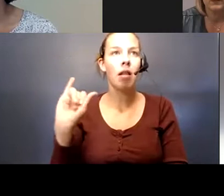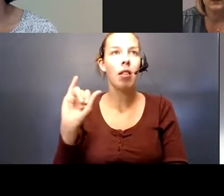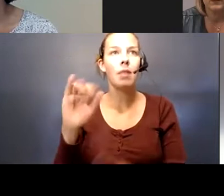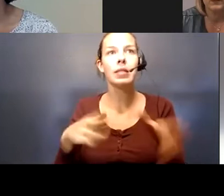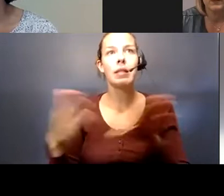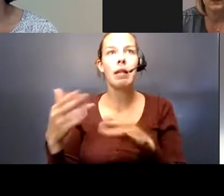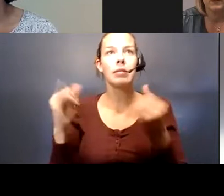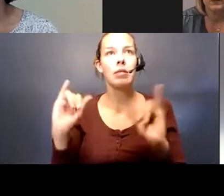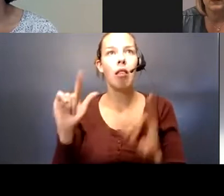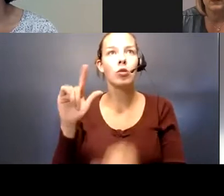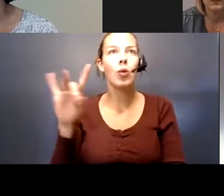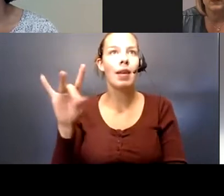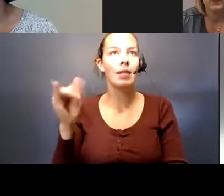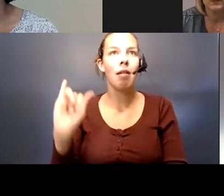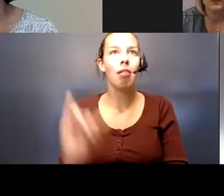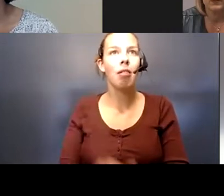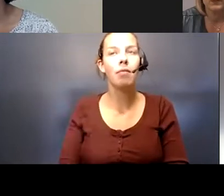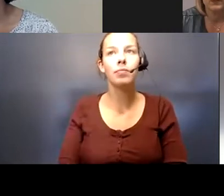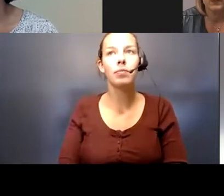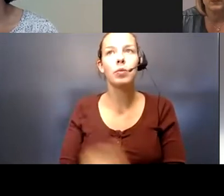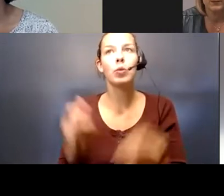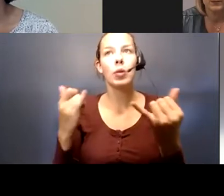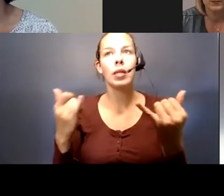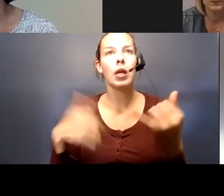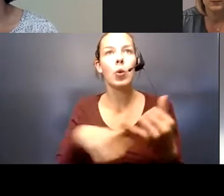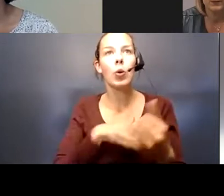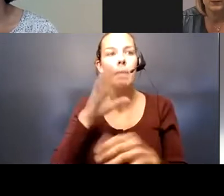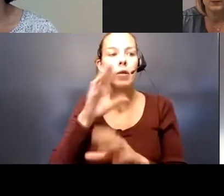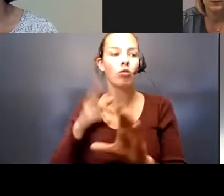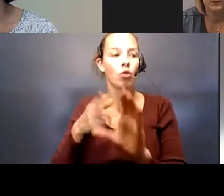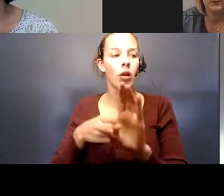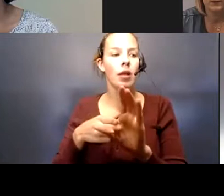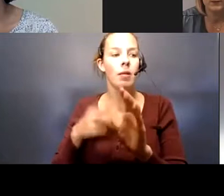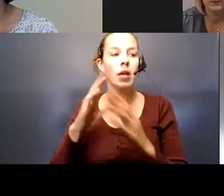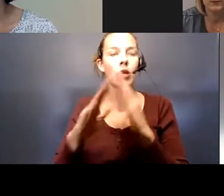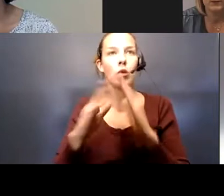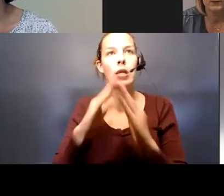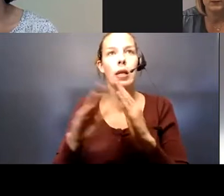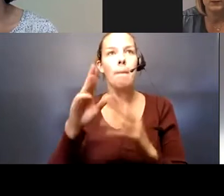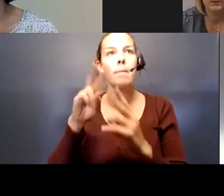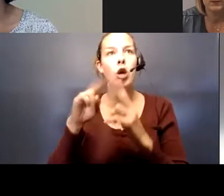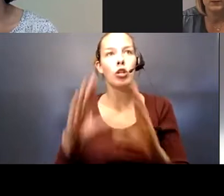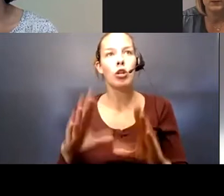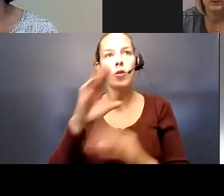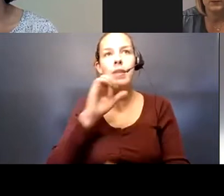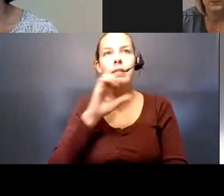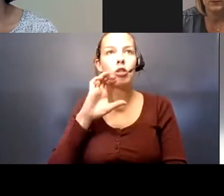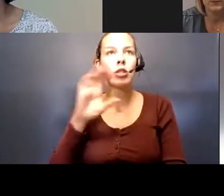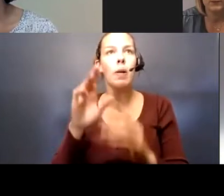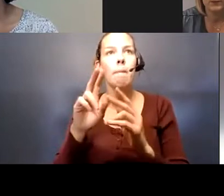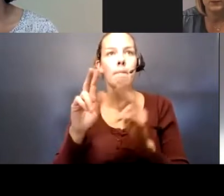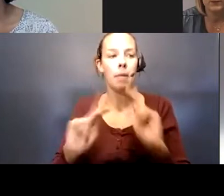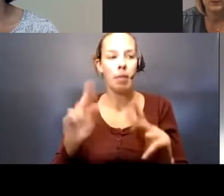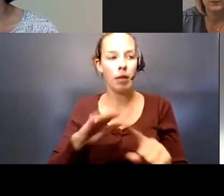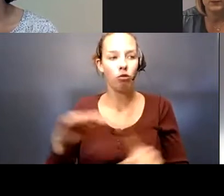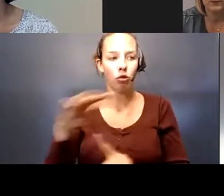remain at 28. Today, we'll be joined by community partners who serve the senior population. We